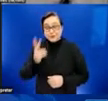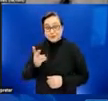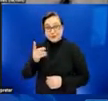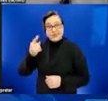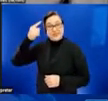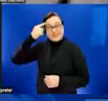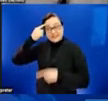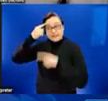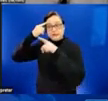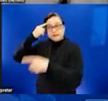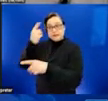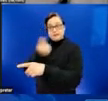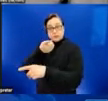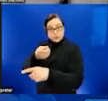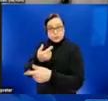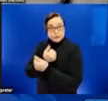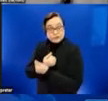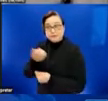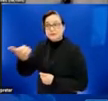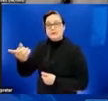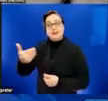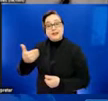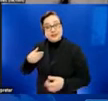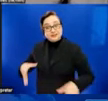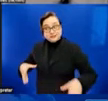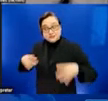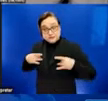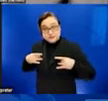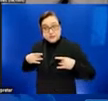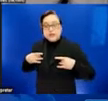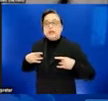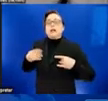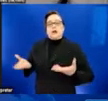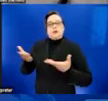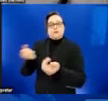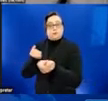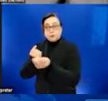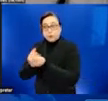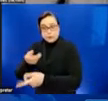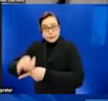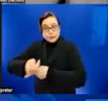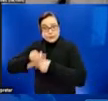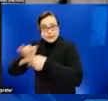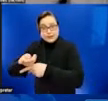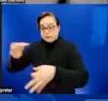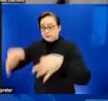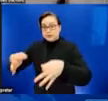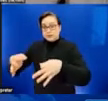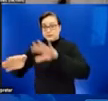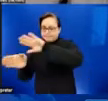care. Be supportive and do not judge them. Offer support and care in a manner that is respectful